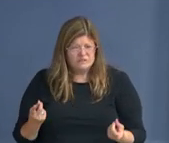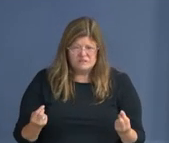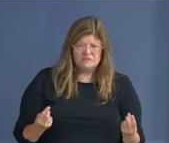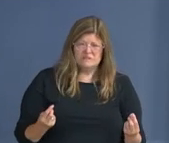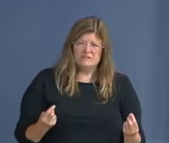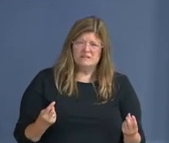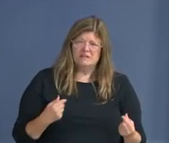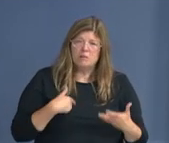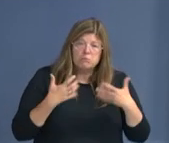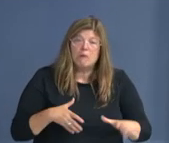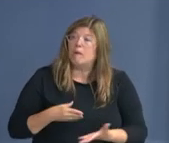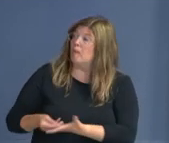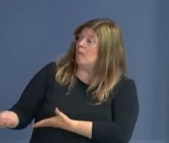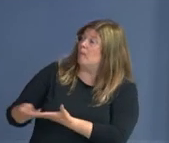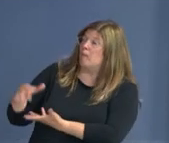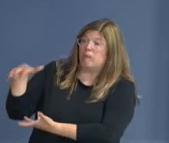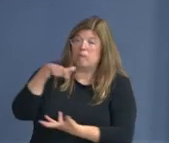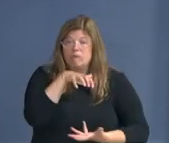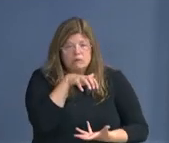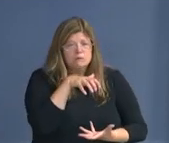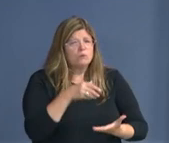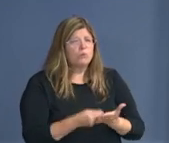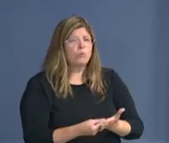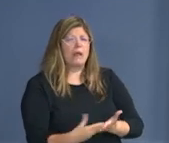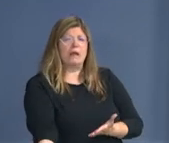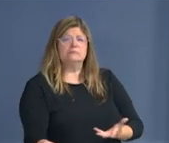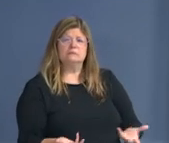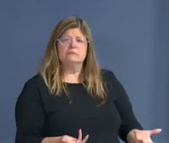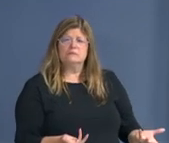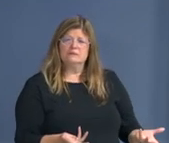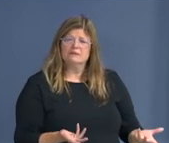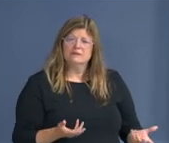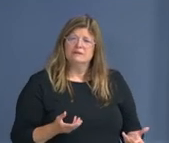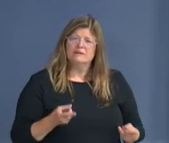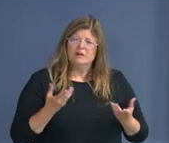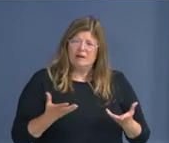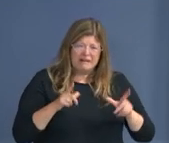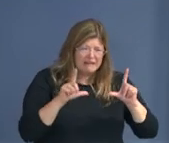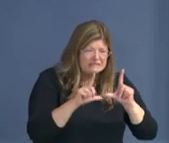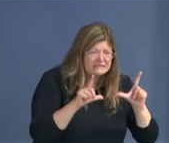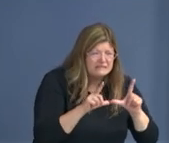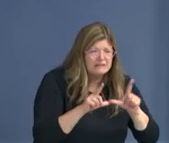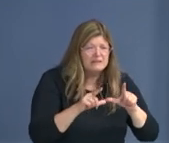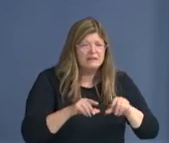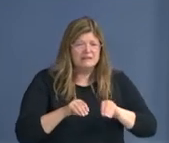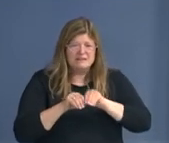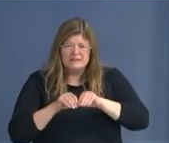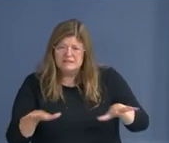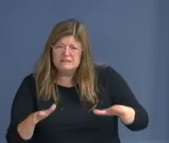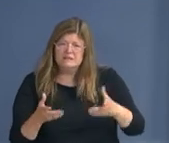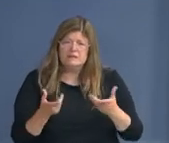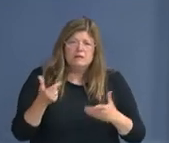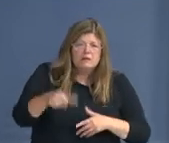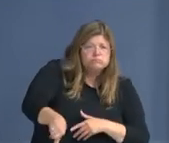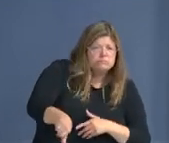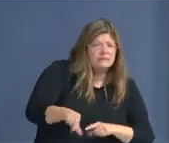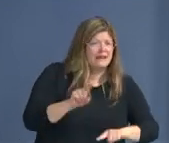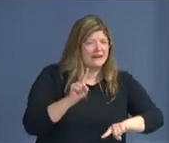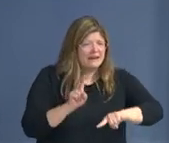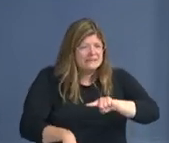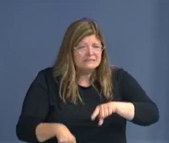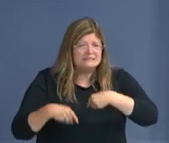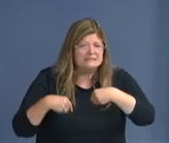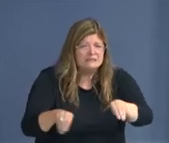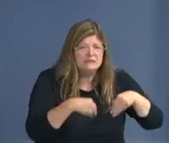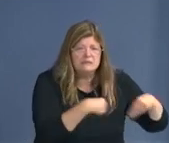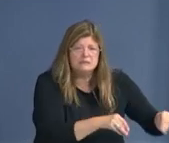fireworks out of the back of somebody's car. Licensed dealers were denied this year. I saw a letter from DCRA. They